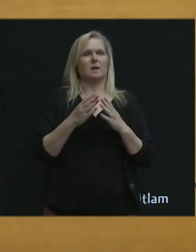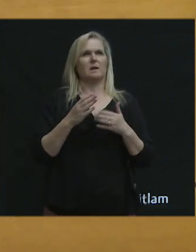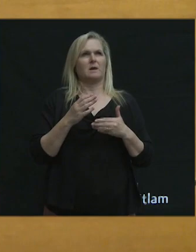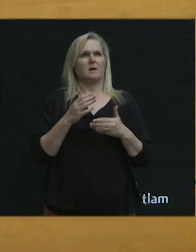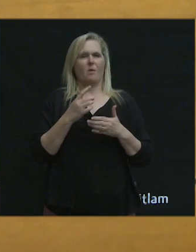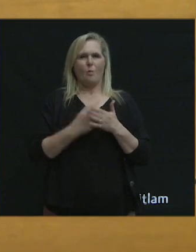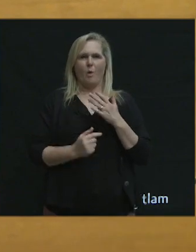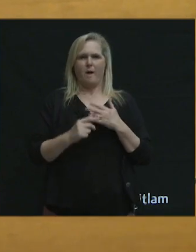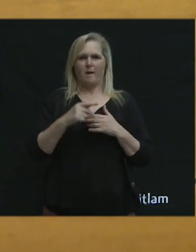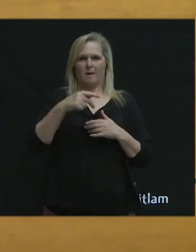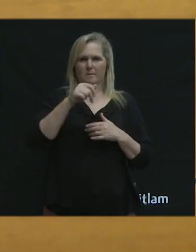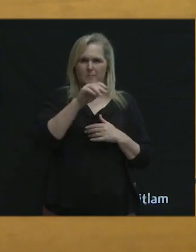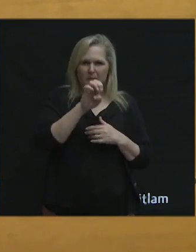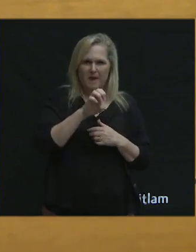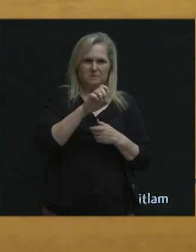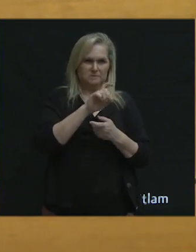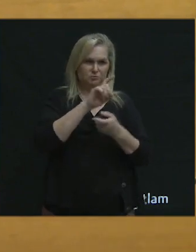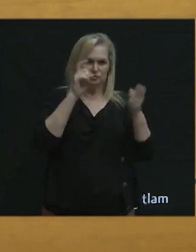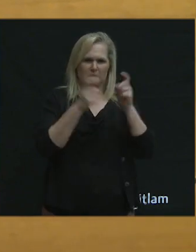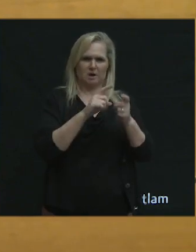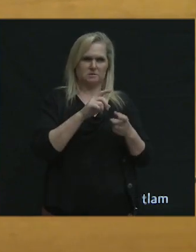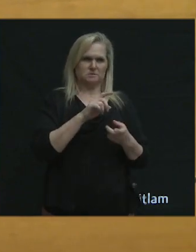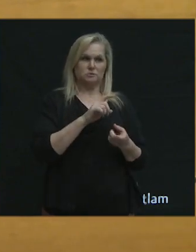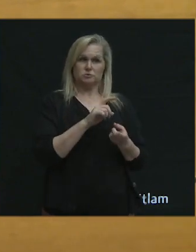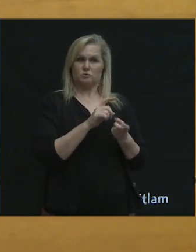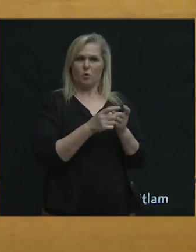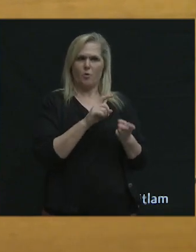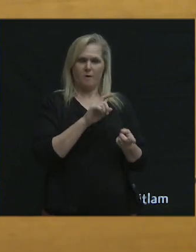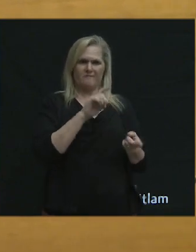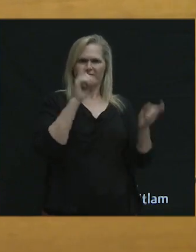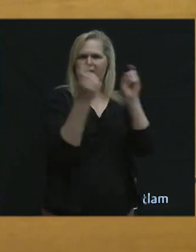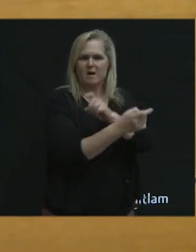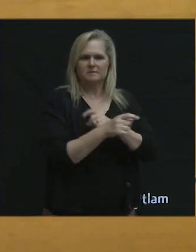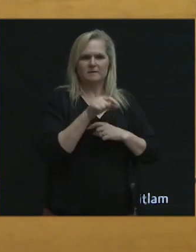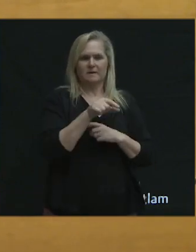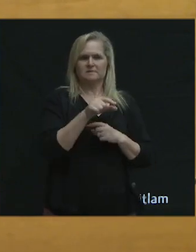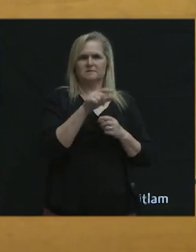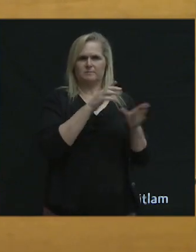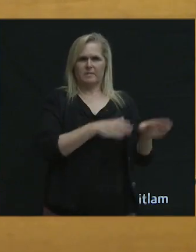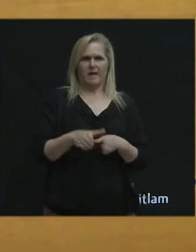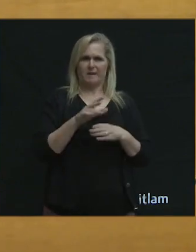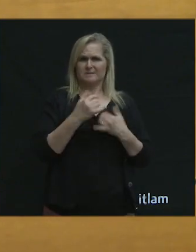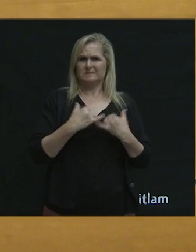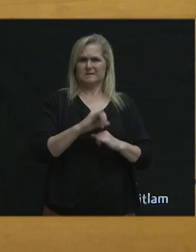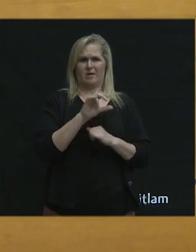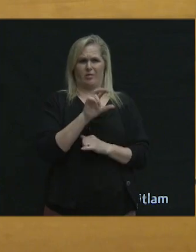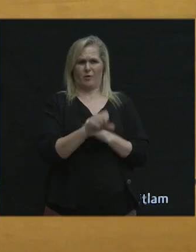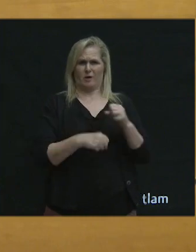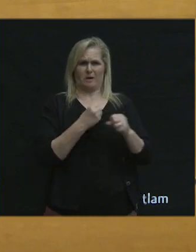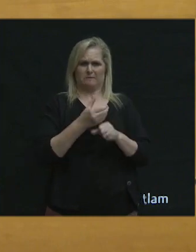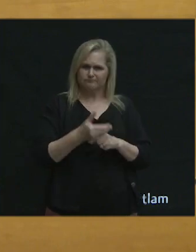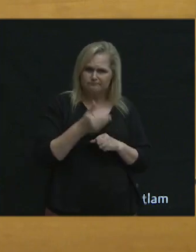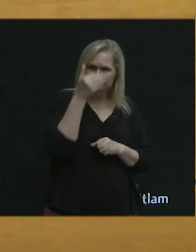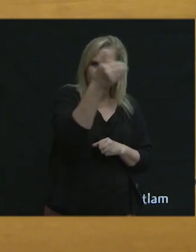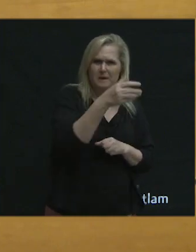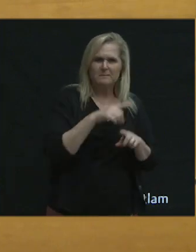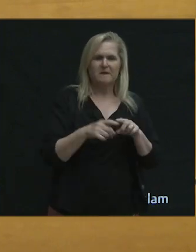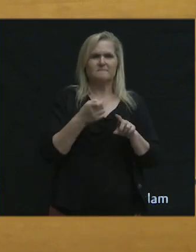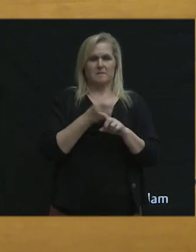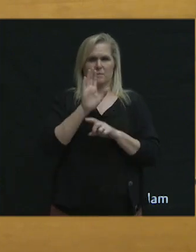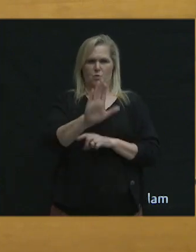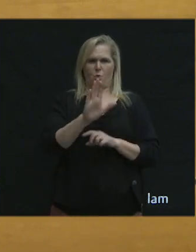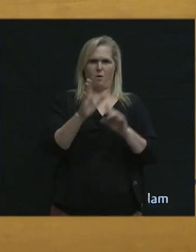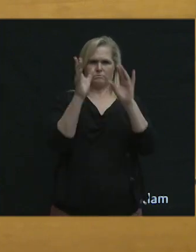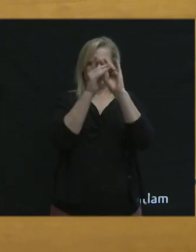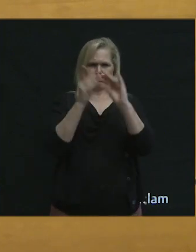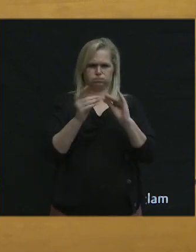are we going to need to expect to see? It's still a 30-year plan, but I'm picturing, at least from your presentations, quite a bit of a transformation